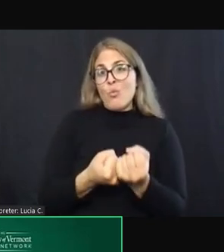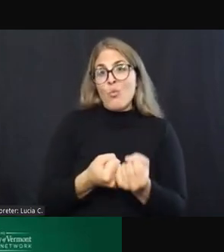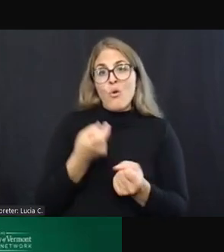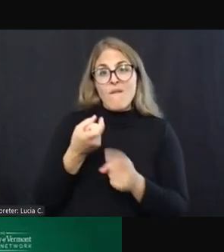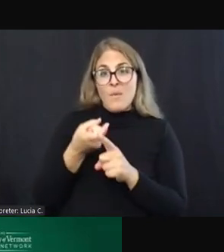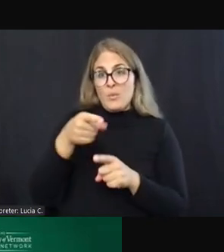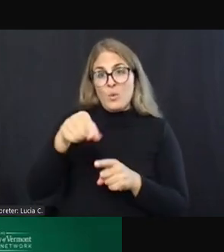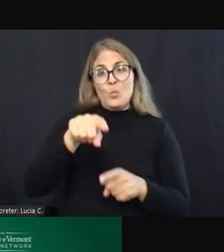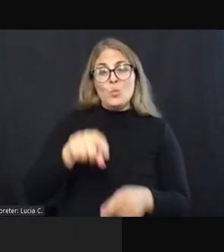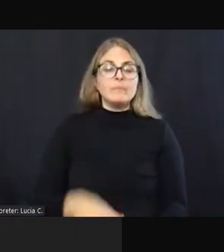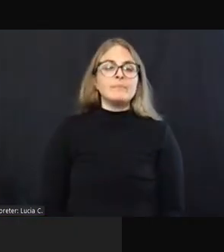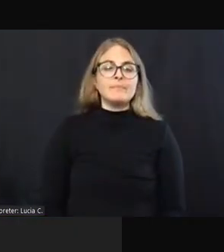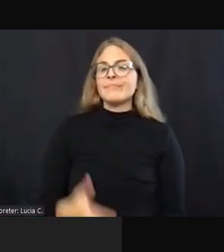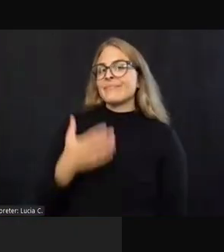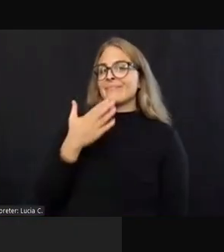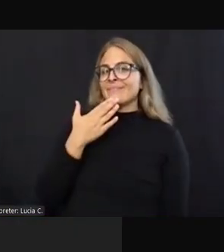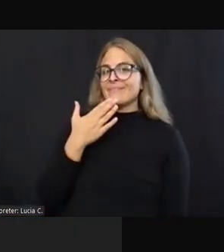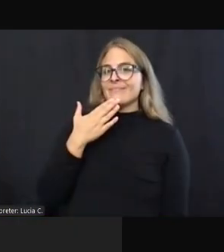Thank you, Dr. Althoff.